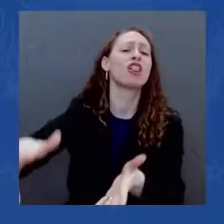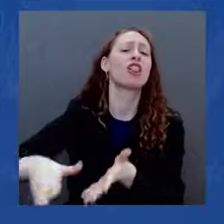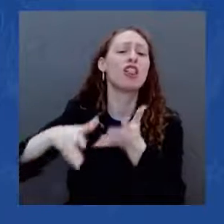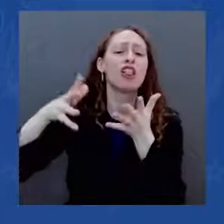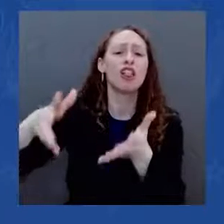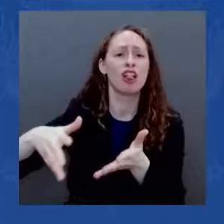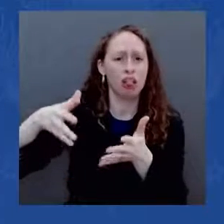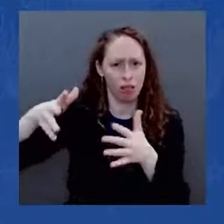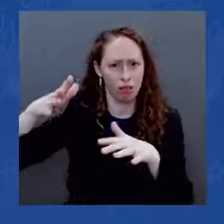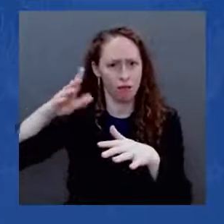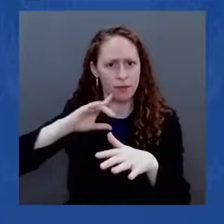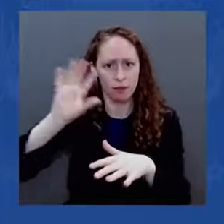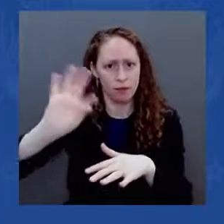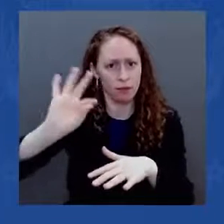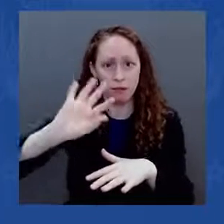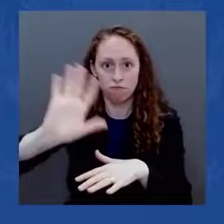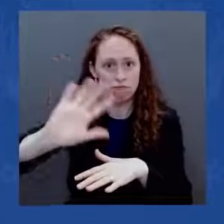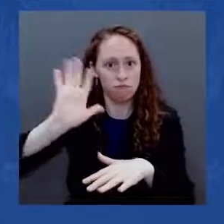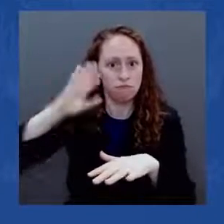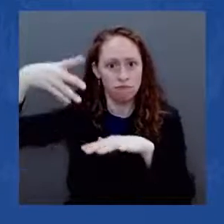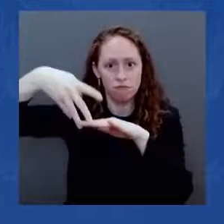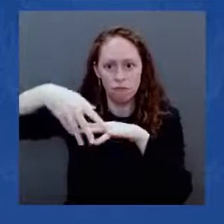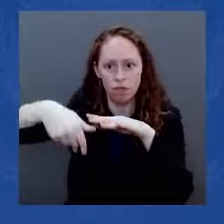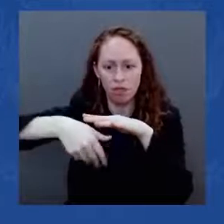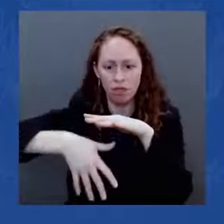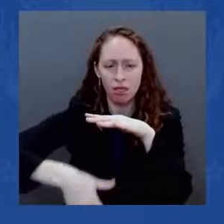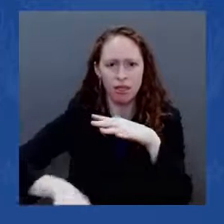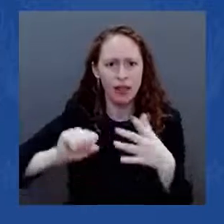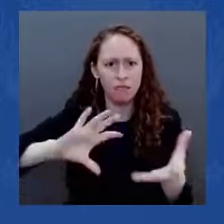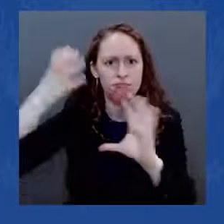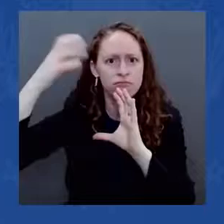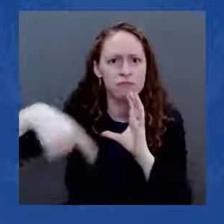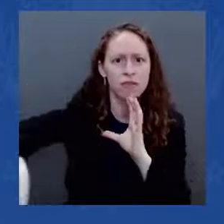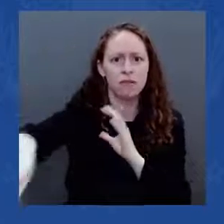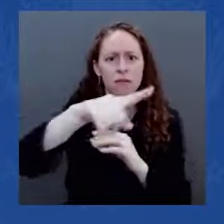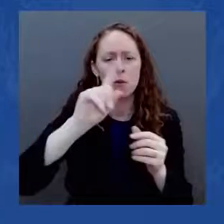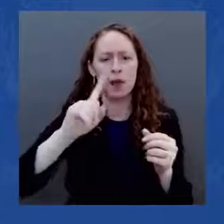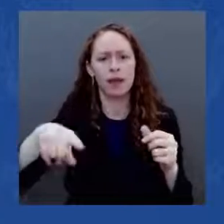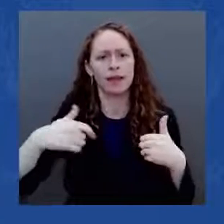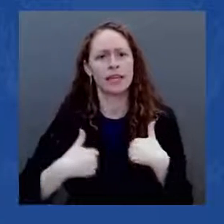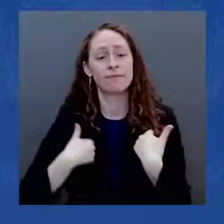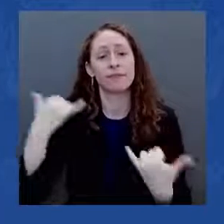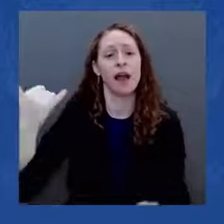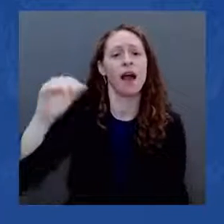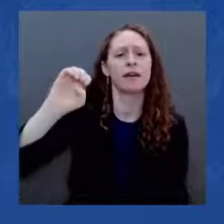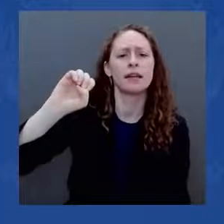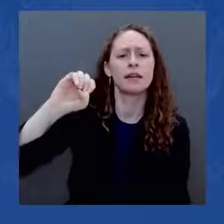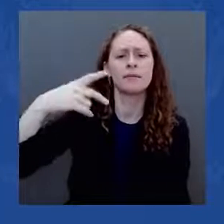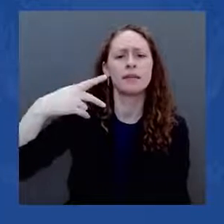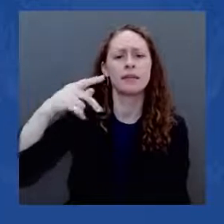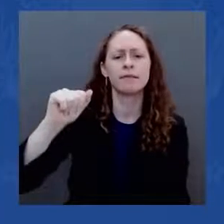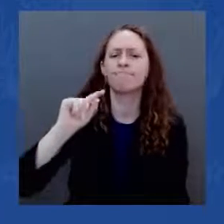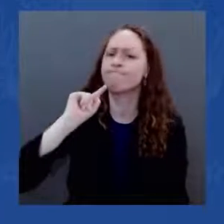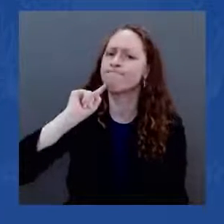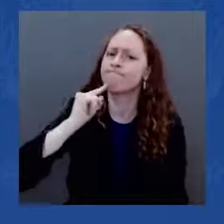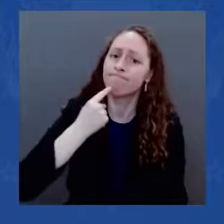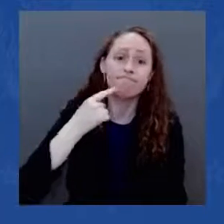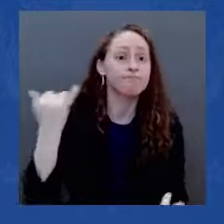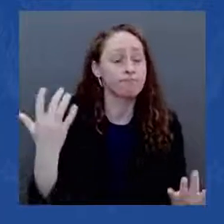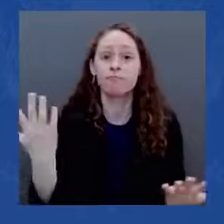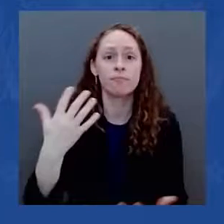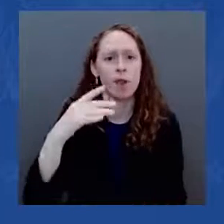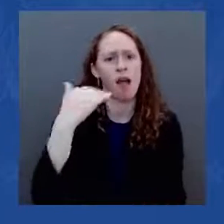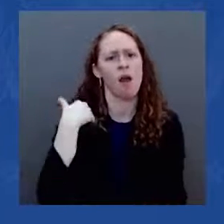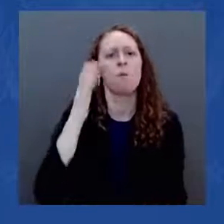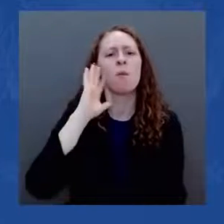The Environmental Protection Agency has announced $1 billion to clean up 49 Superfund sites in